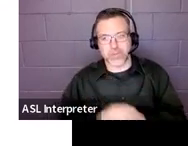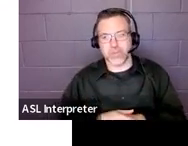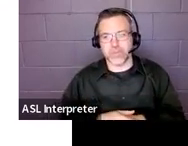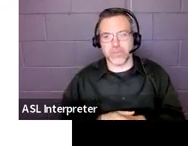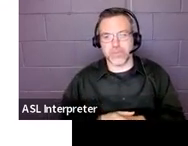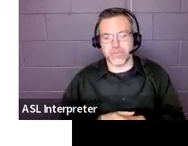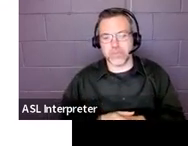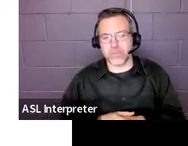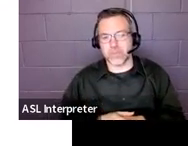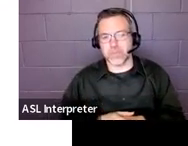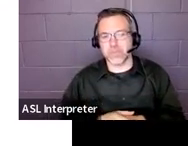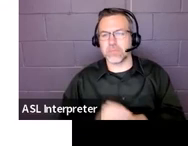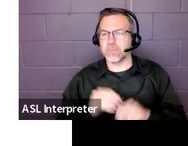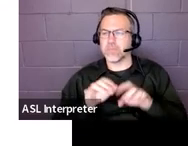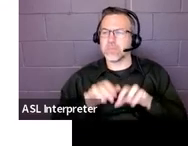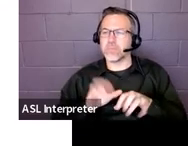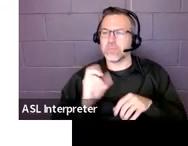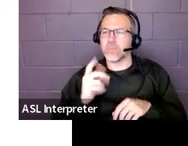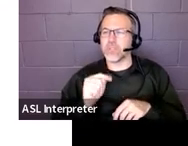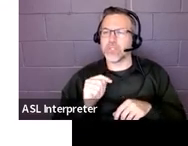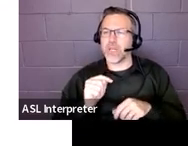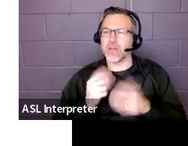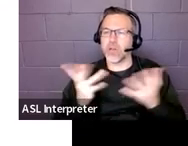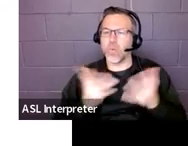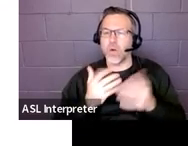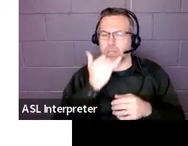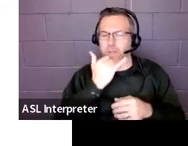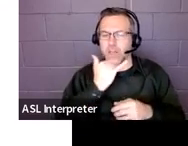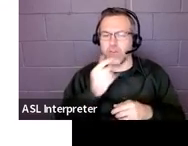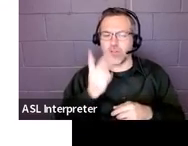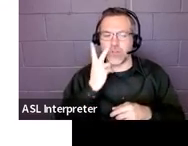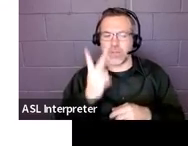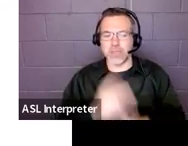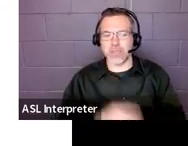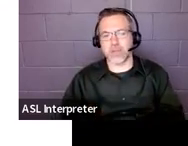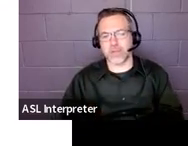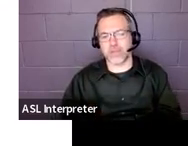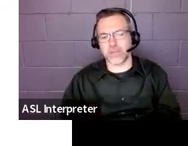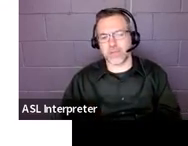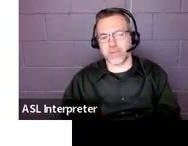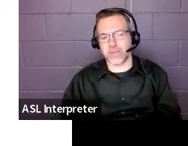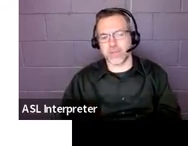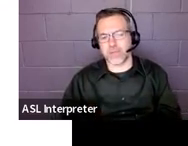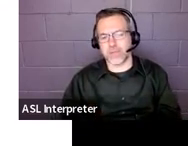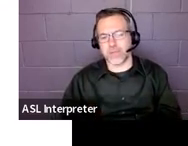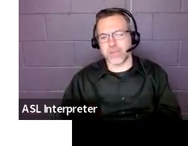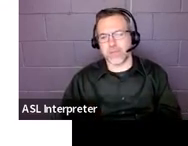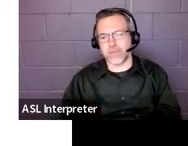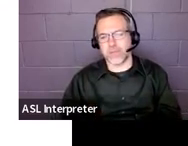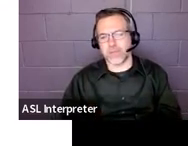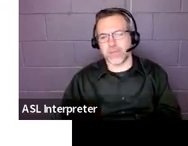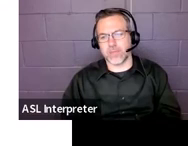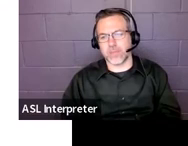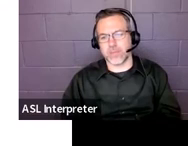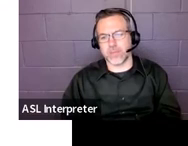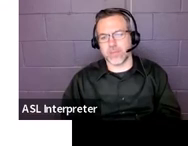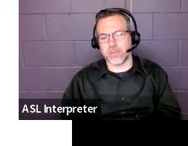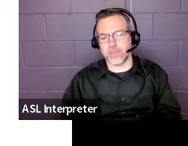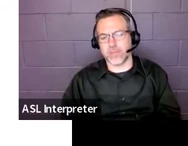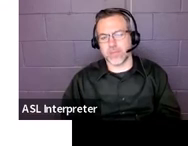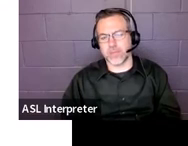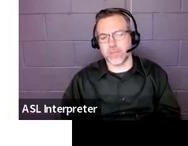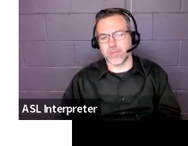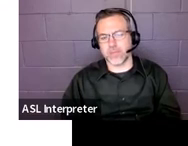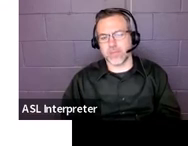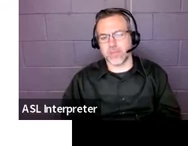just put in the chat box, what are some errors that you see on this section seven? Ian Sutherland, you're